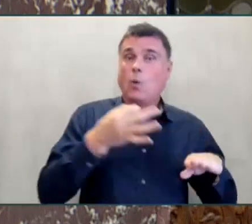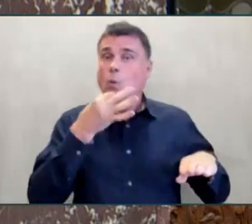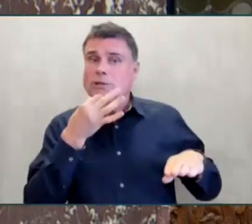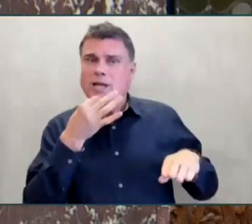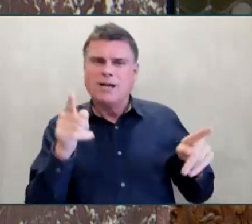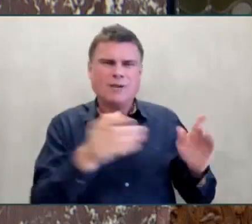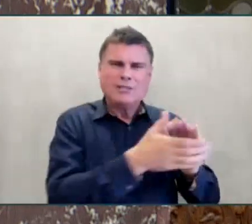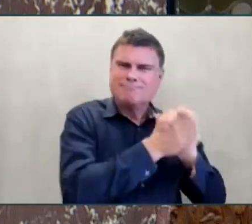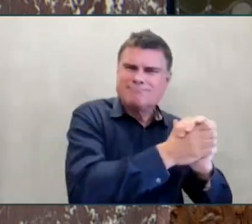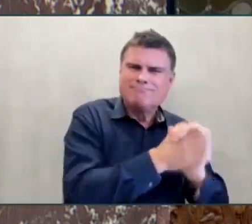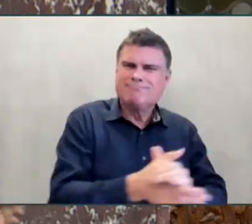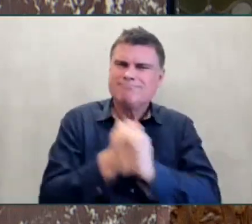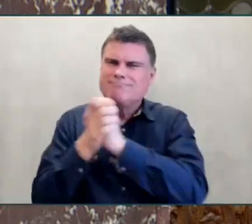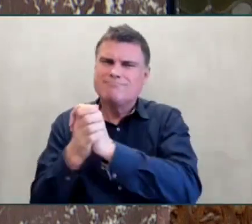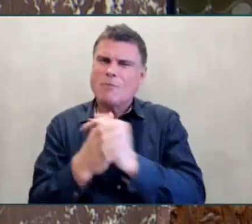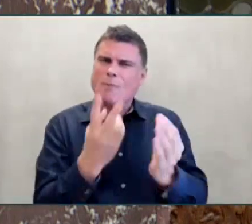practice to their communities.